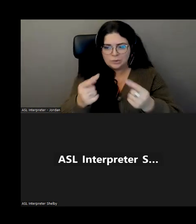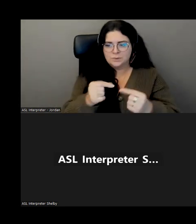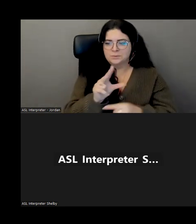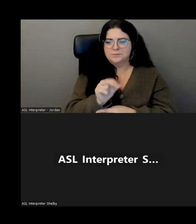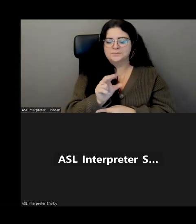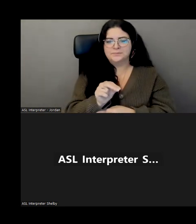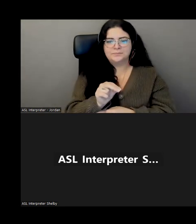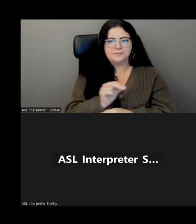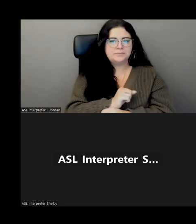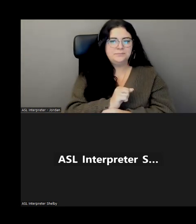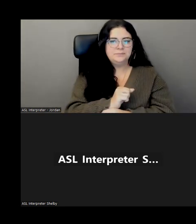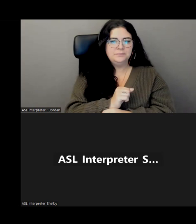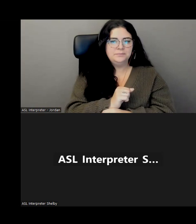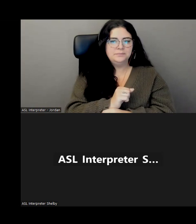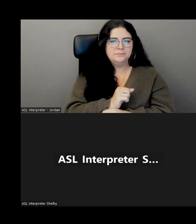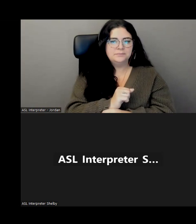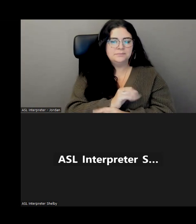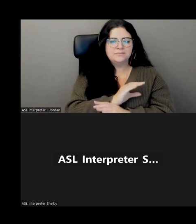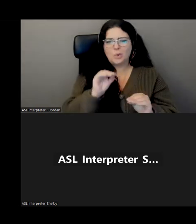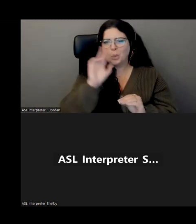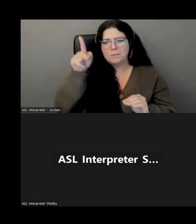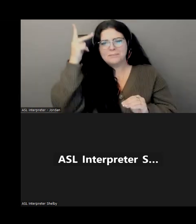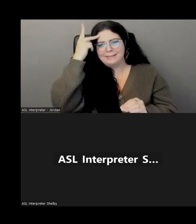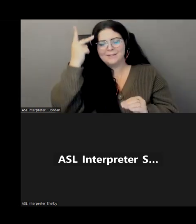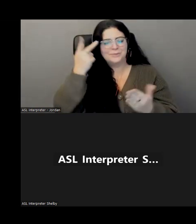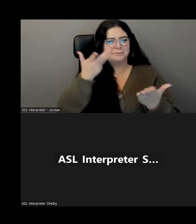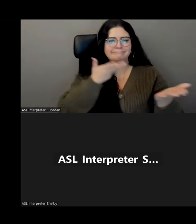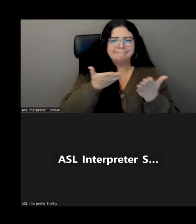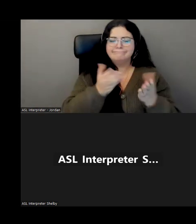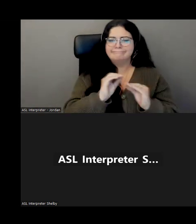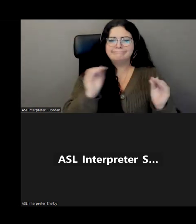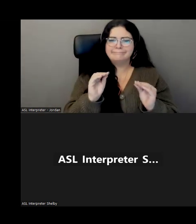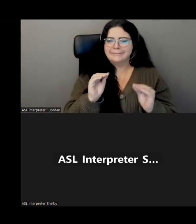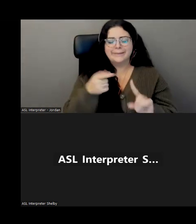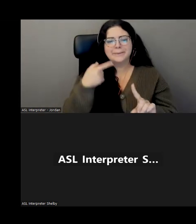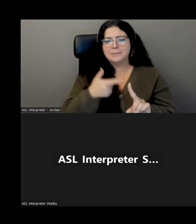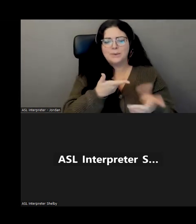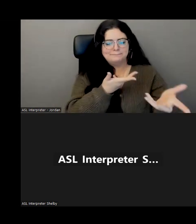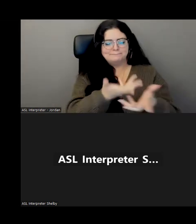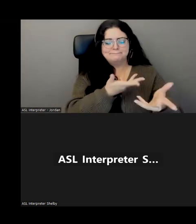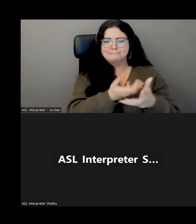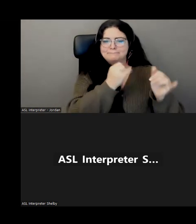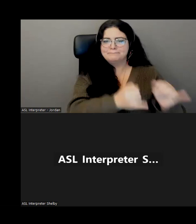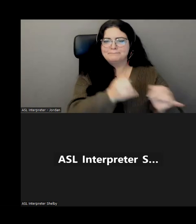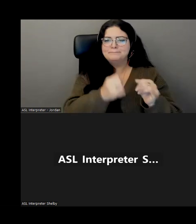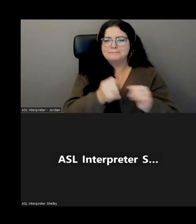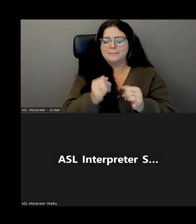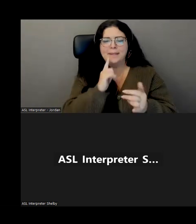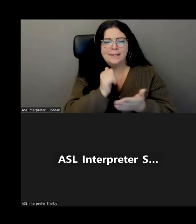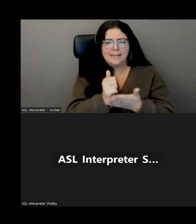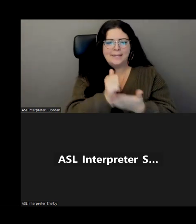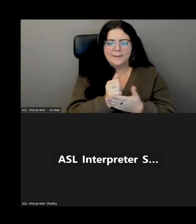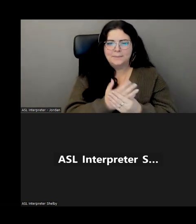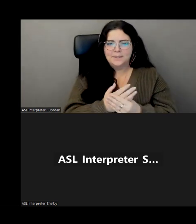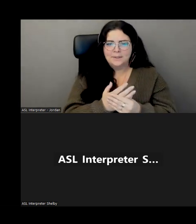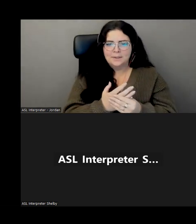any real political, you know, service at all. We are here to work with individuals. That's what we are here to do.